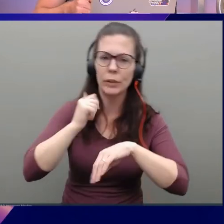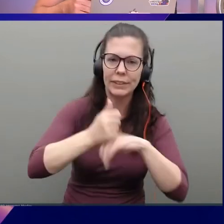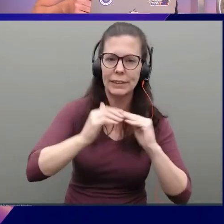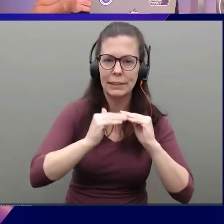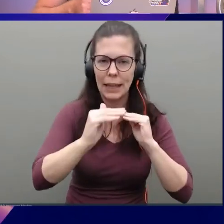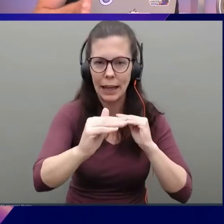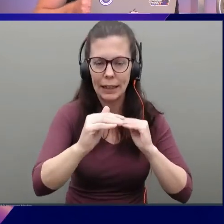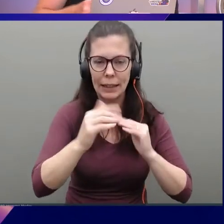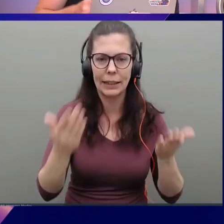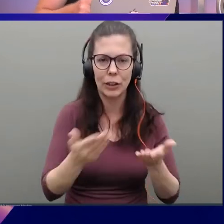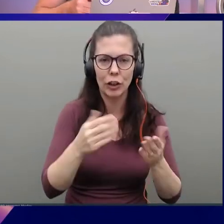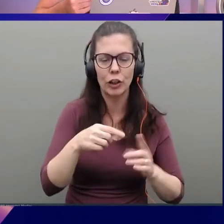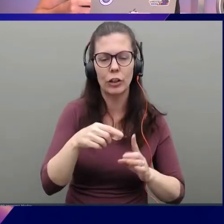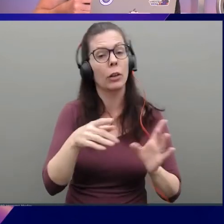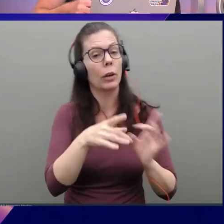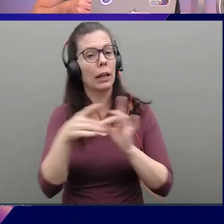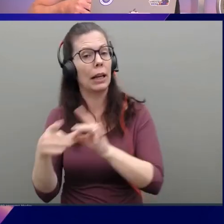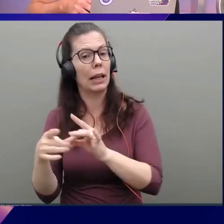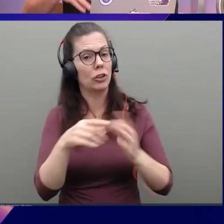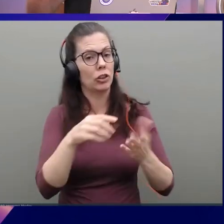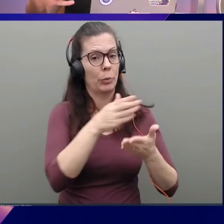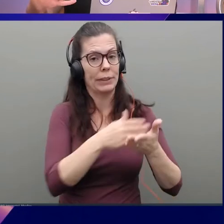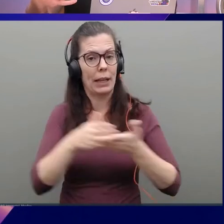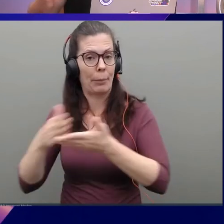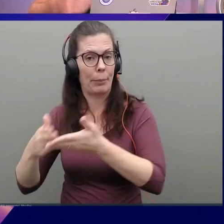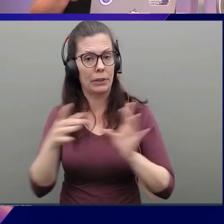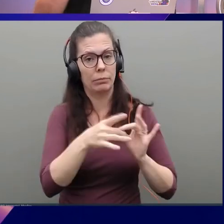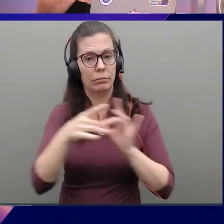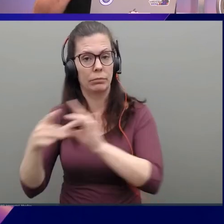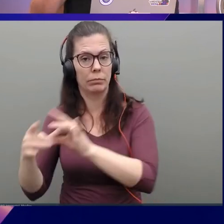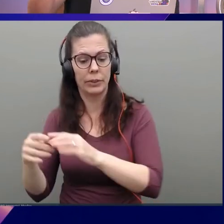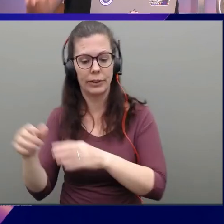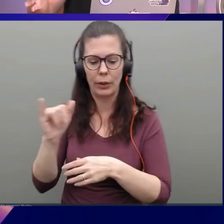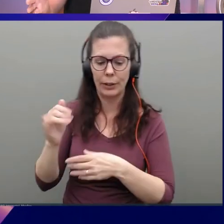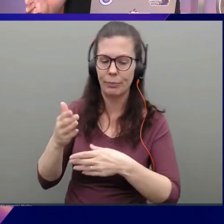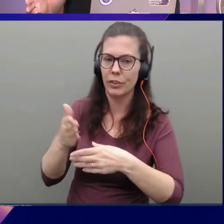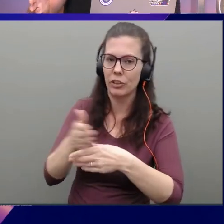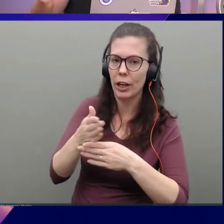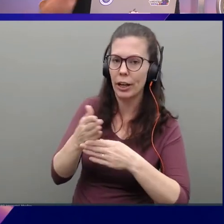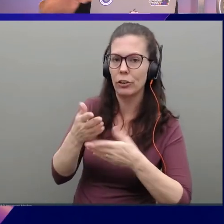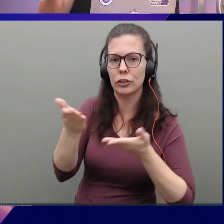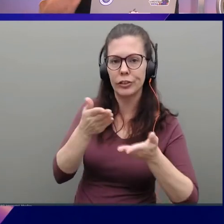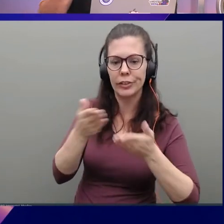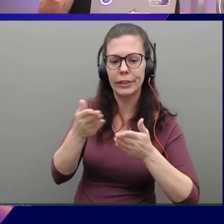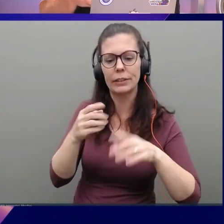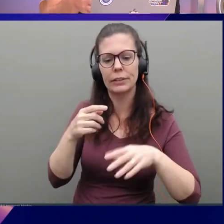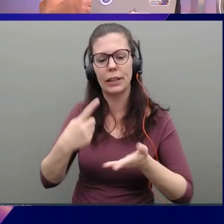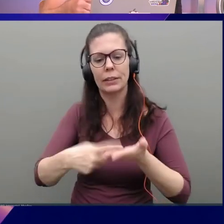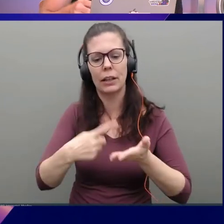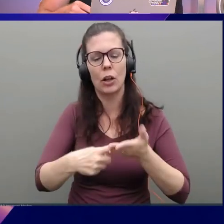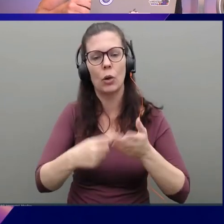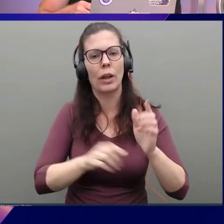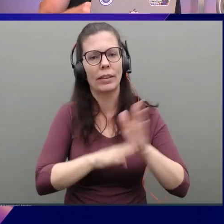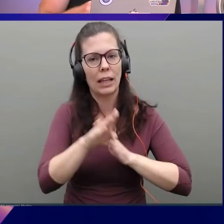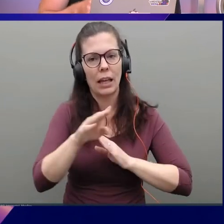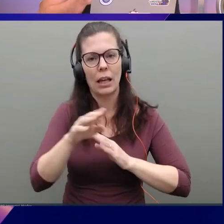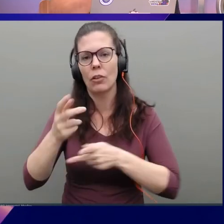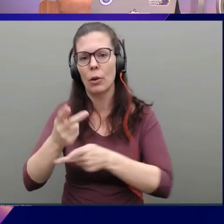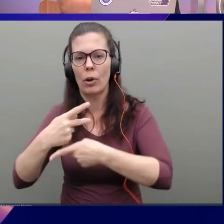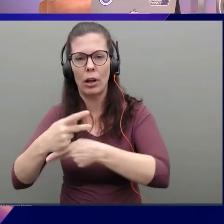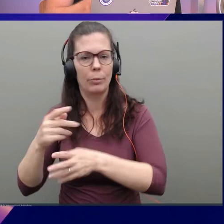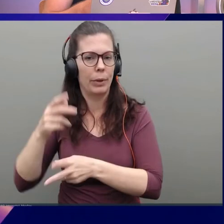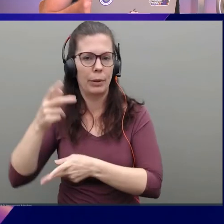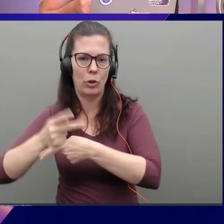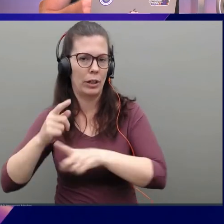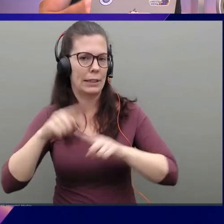There's relationships between segments. So, you can say like shared services can talk to dev and prod, but prod can't talk to prod. And